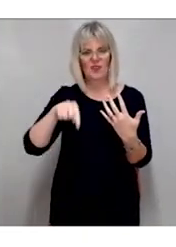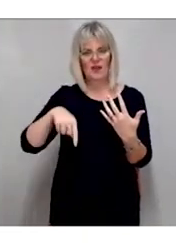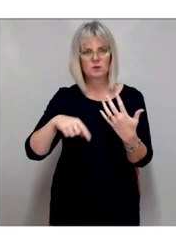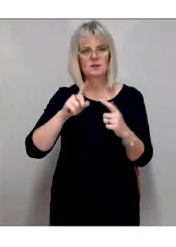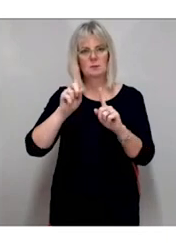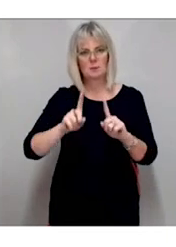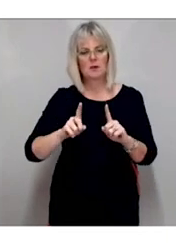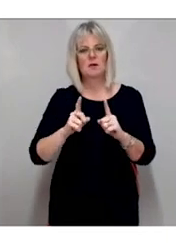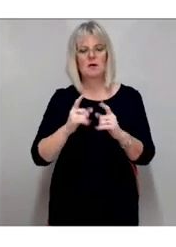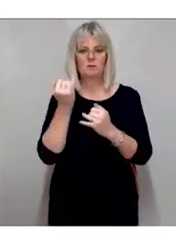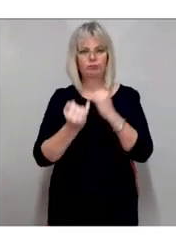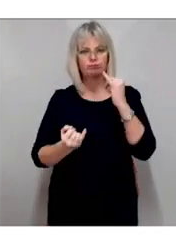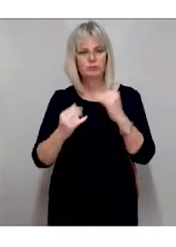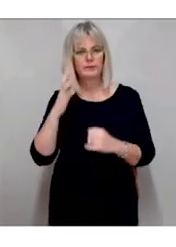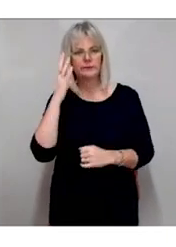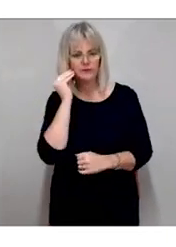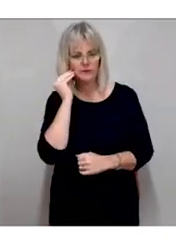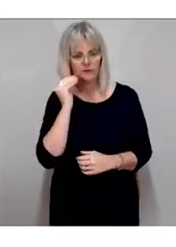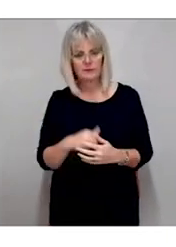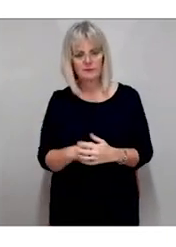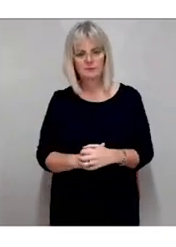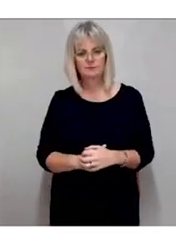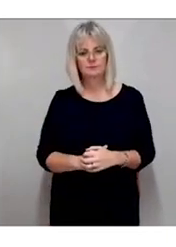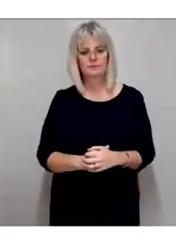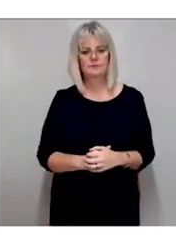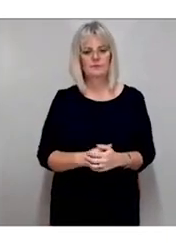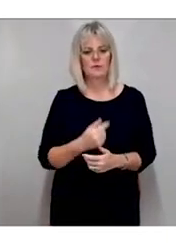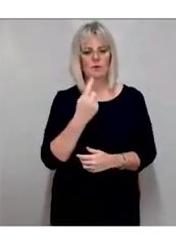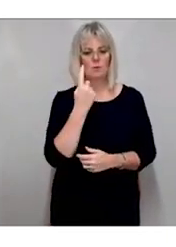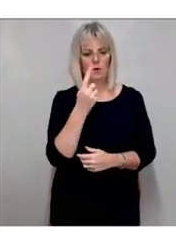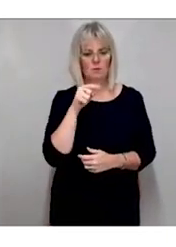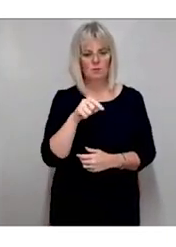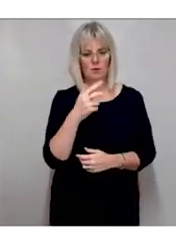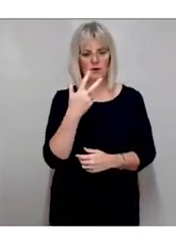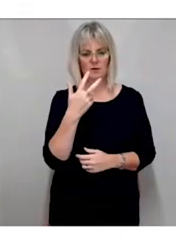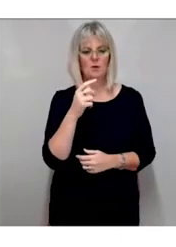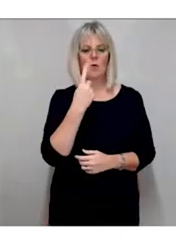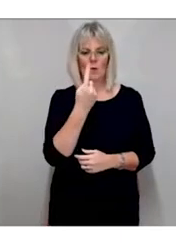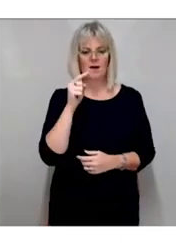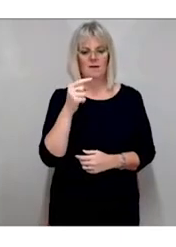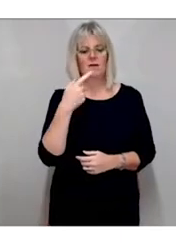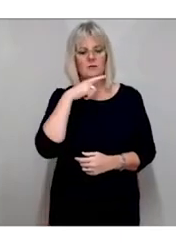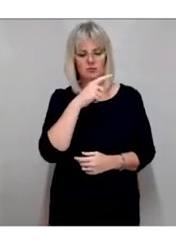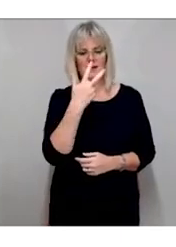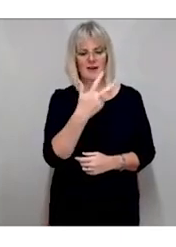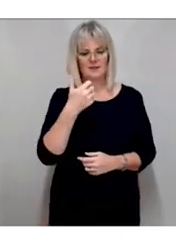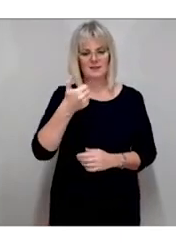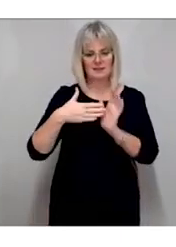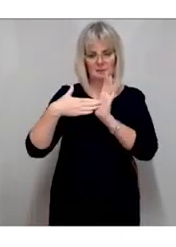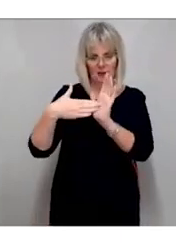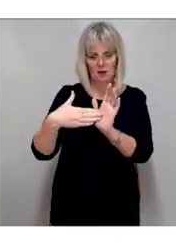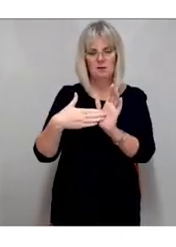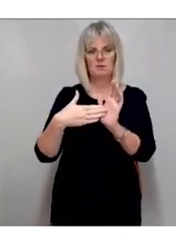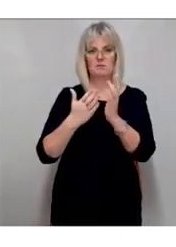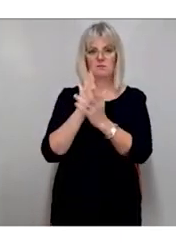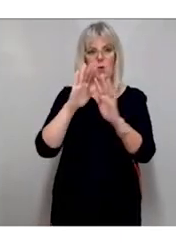or learning disabilities. 1.5 million people in the UK are affected by this. It is estimated that